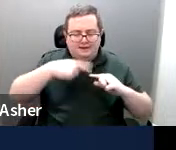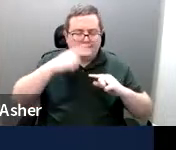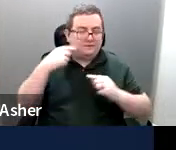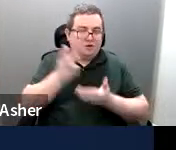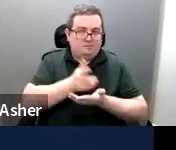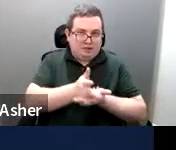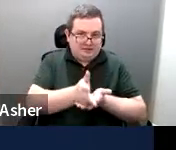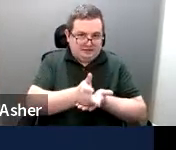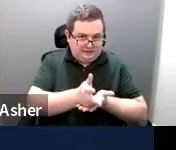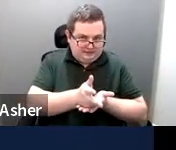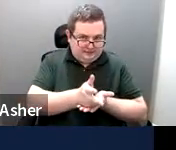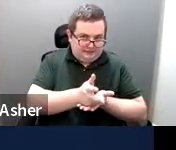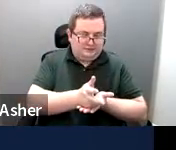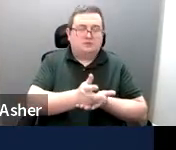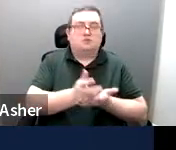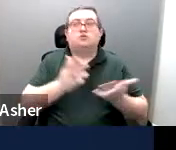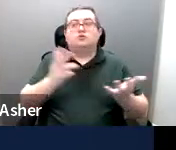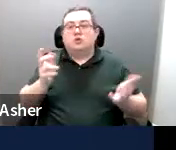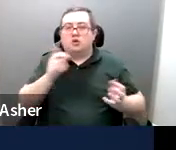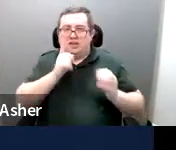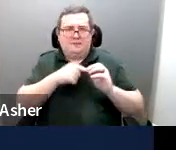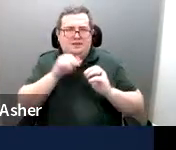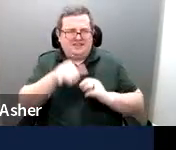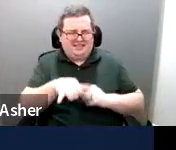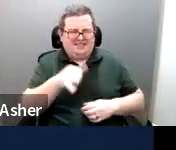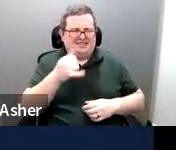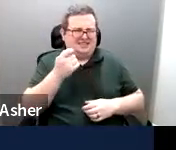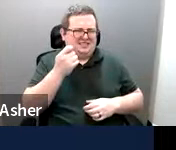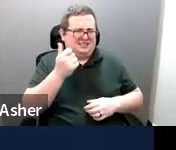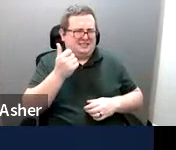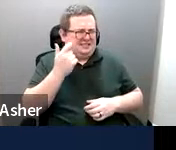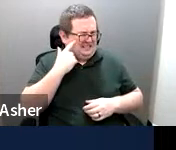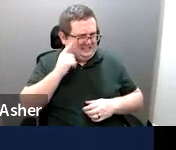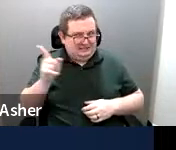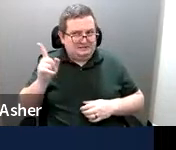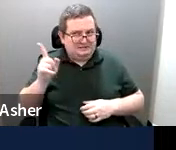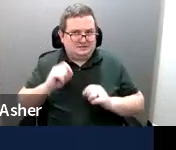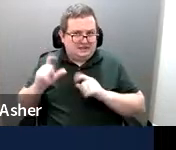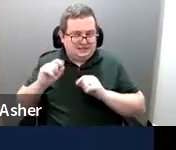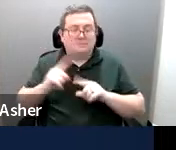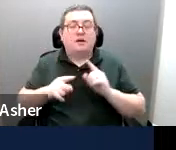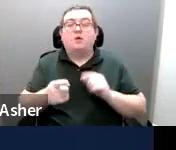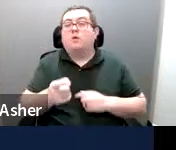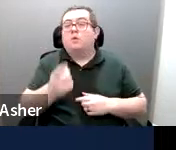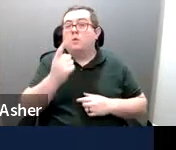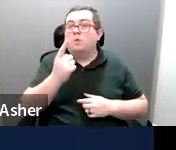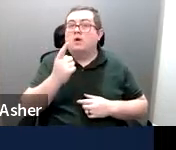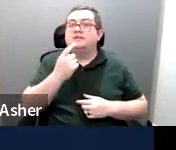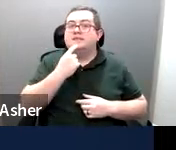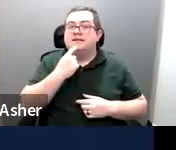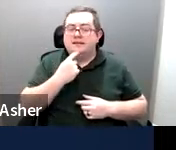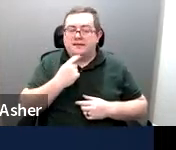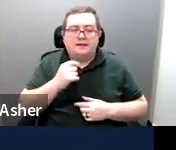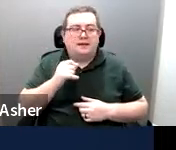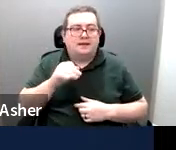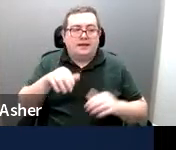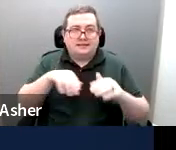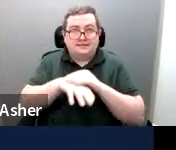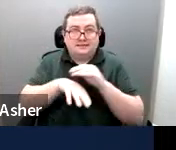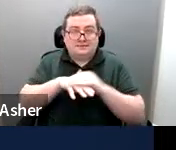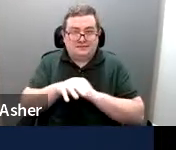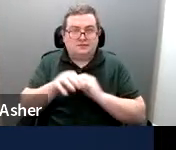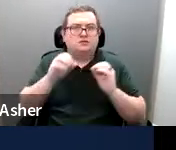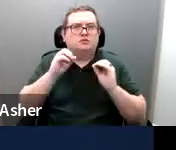So I talked about this already in the slides show, but one of the things that we say is that accessibility,